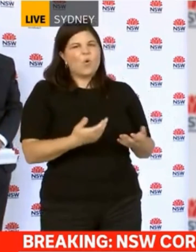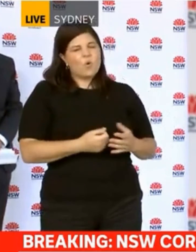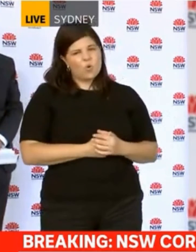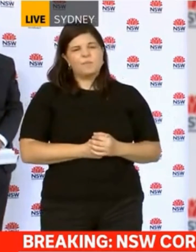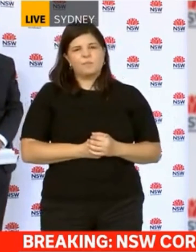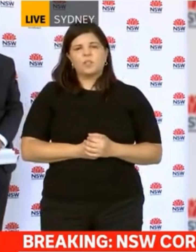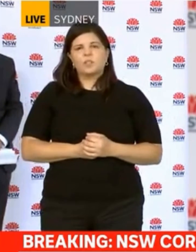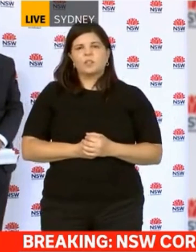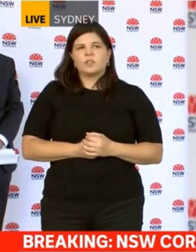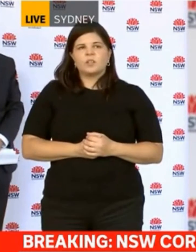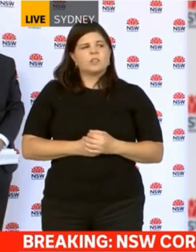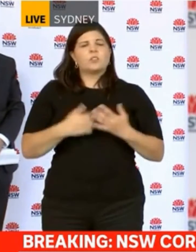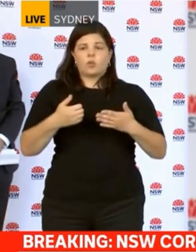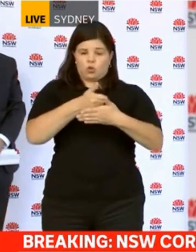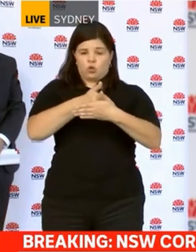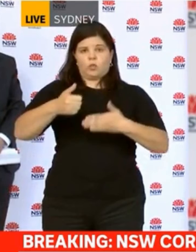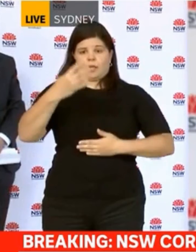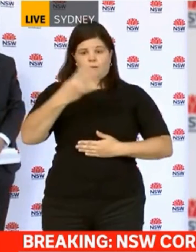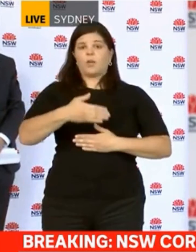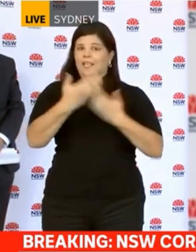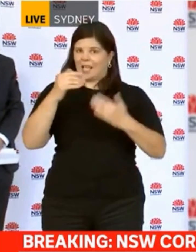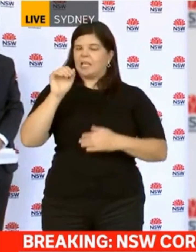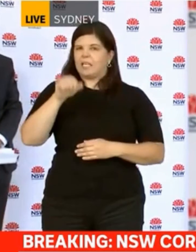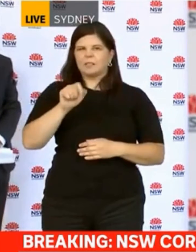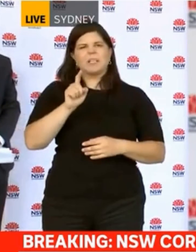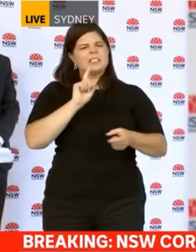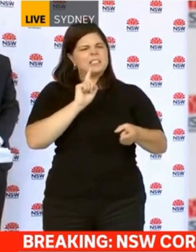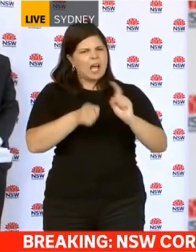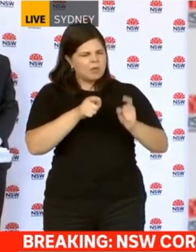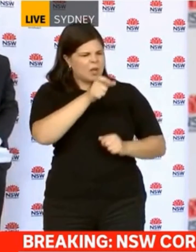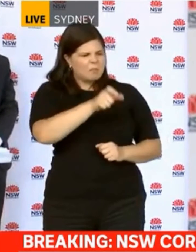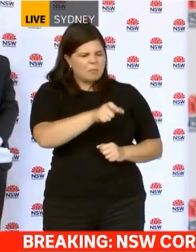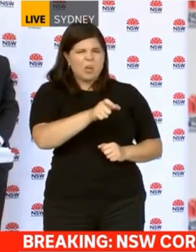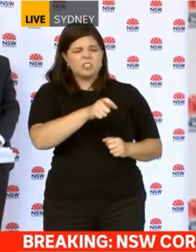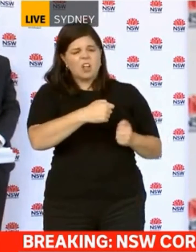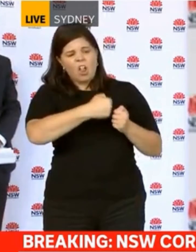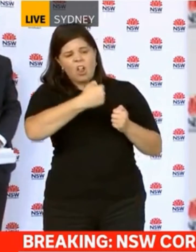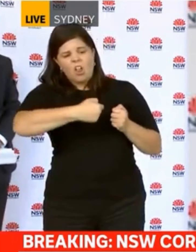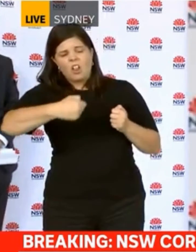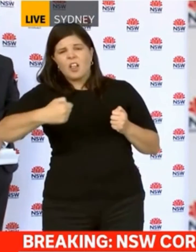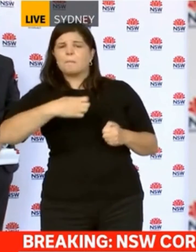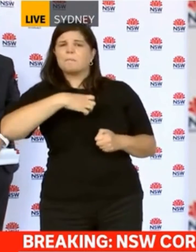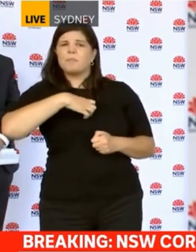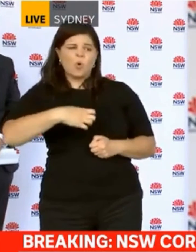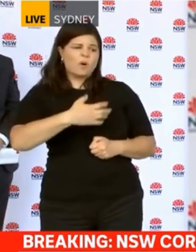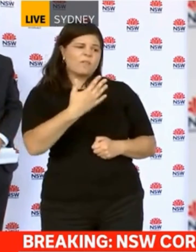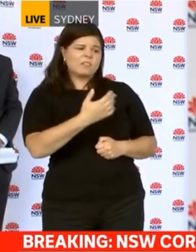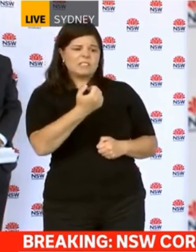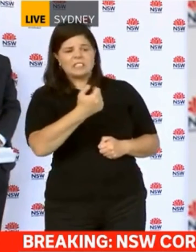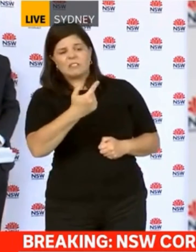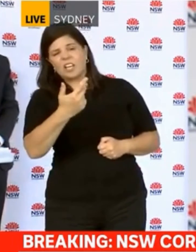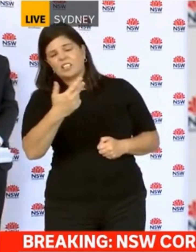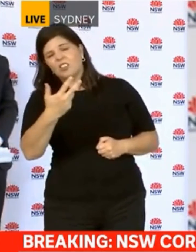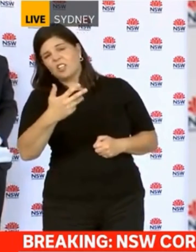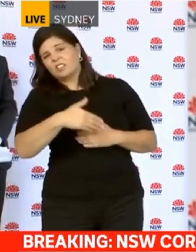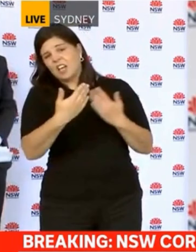So please know that whilst there is a general principle in place, there could be exceptions and we have to be open to that. And I know for loved ones it's